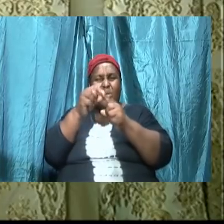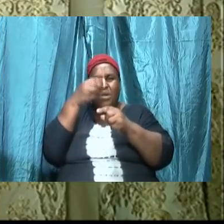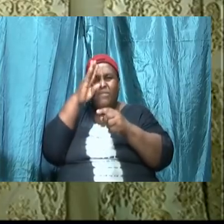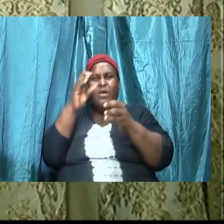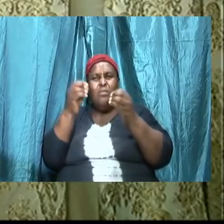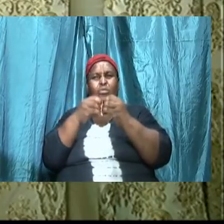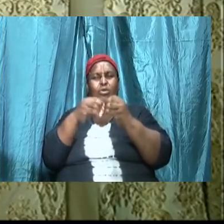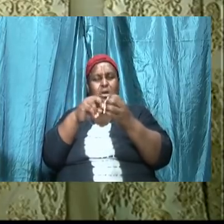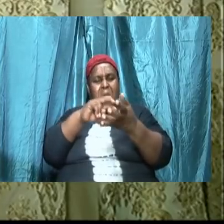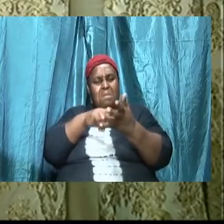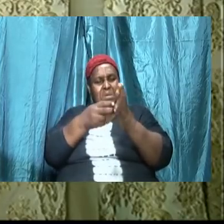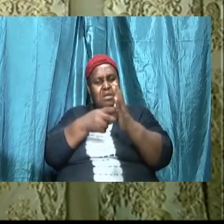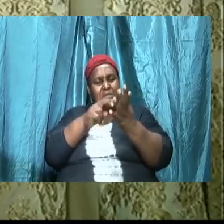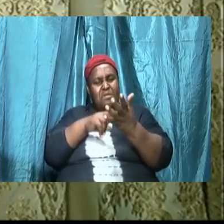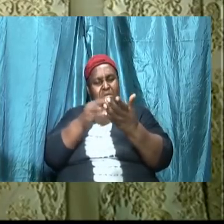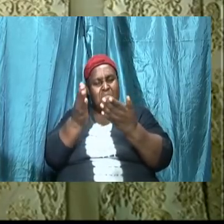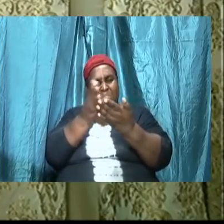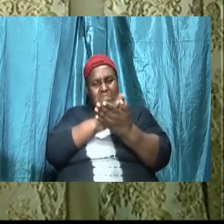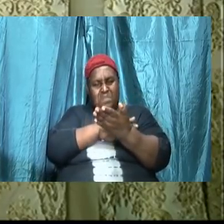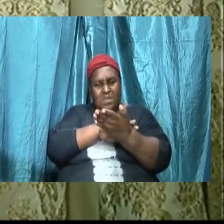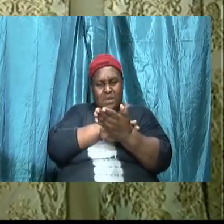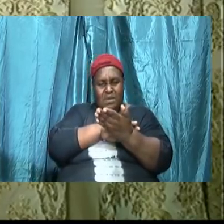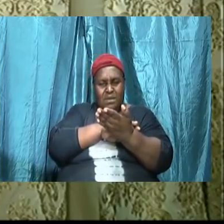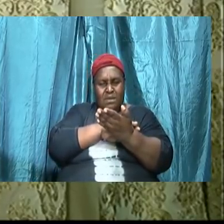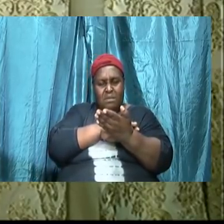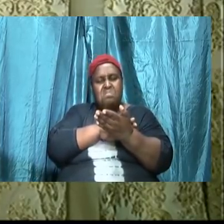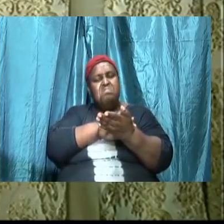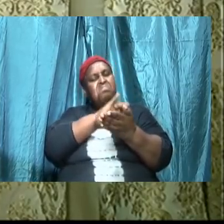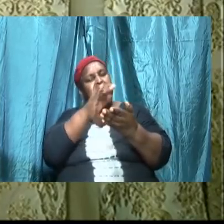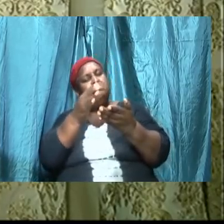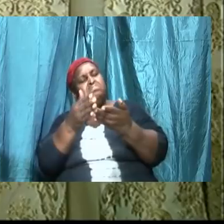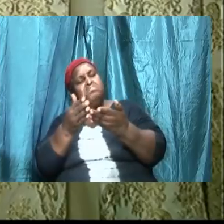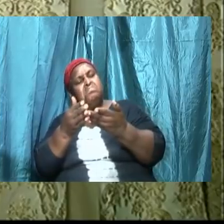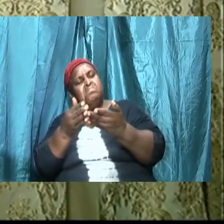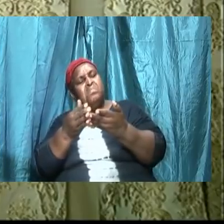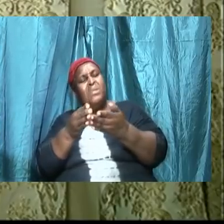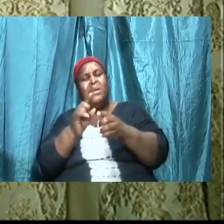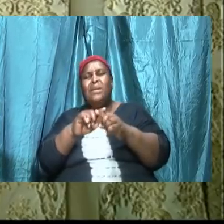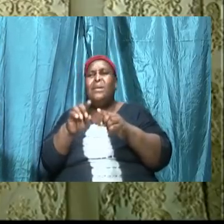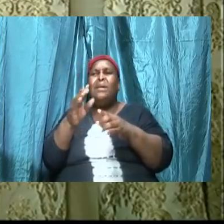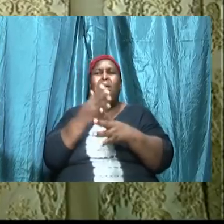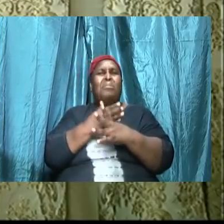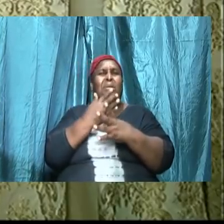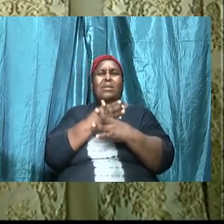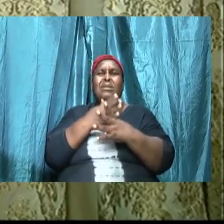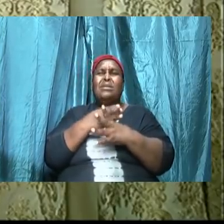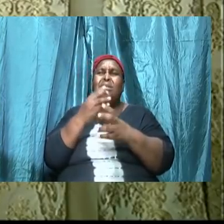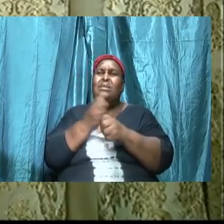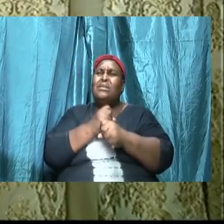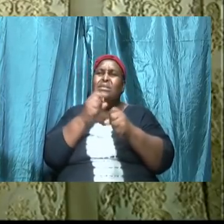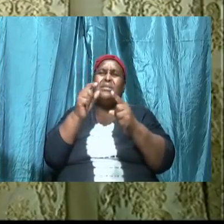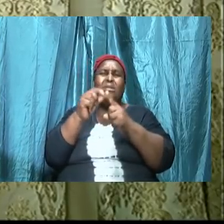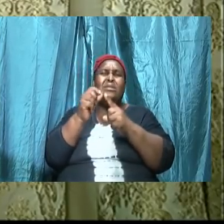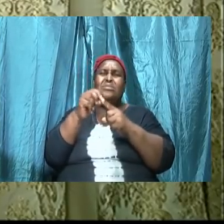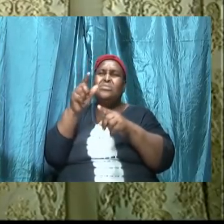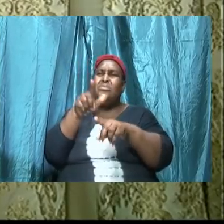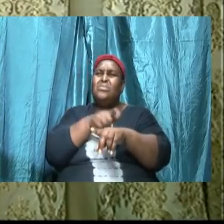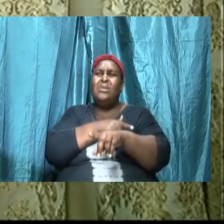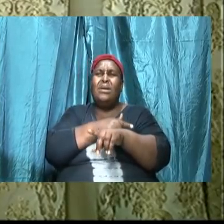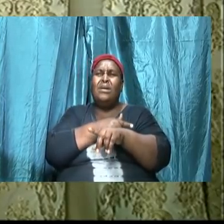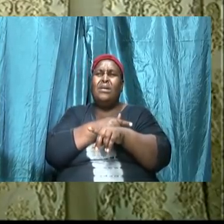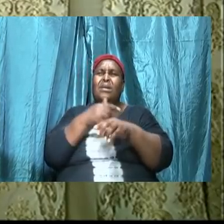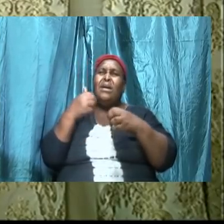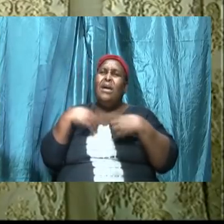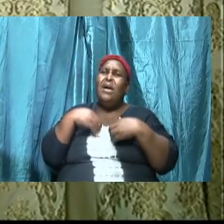scripture here to another one around here and then from one here to another we can't bother with that and it taking too long I've said it before have we